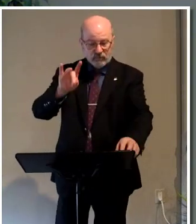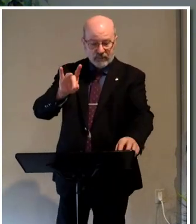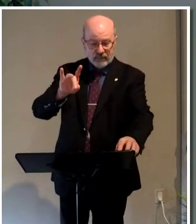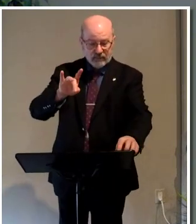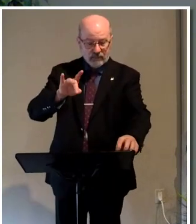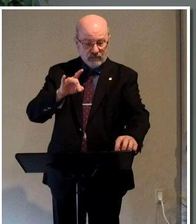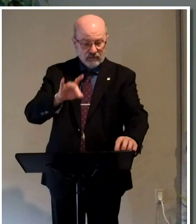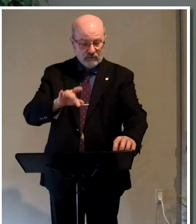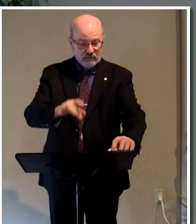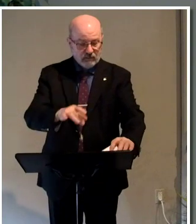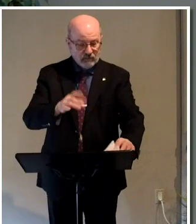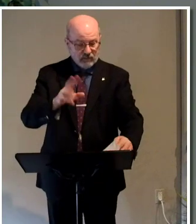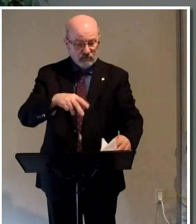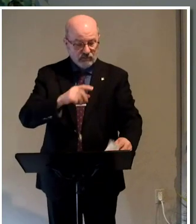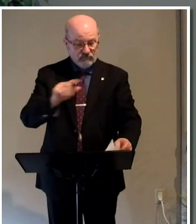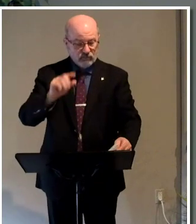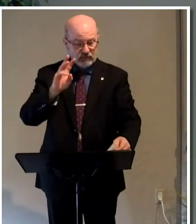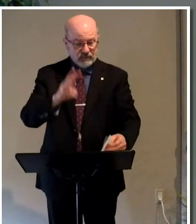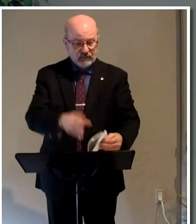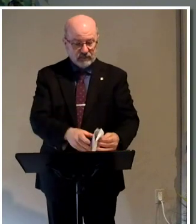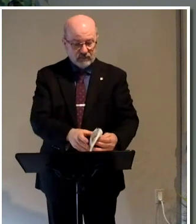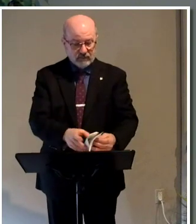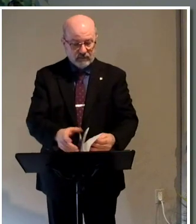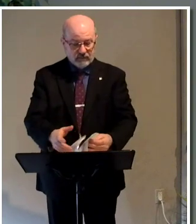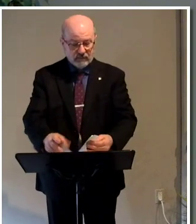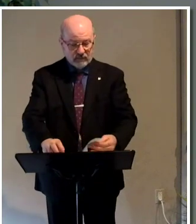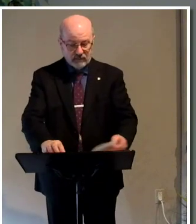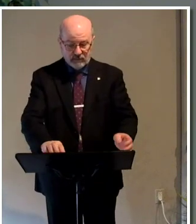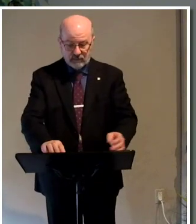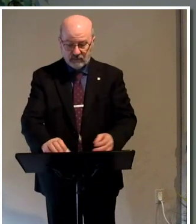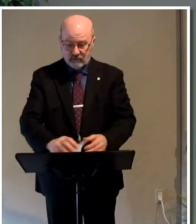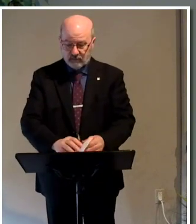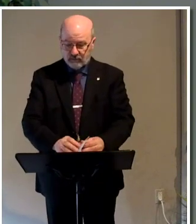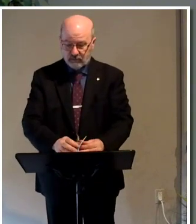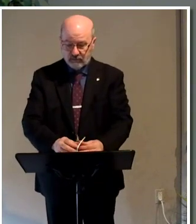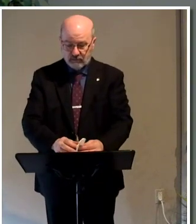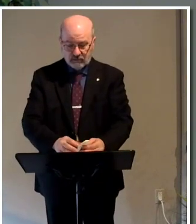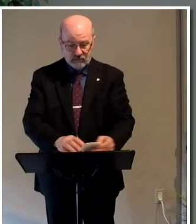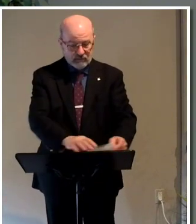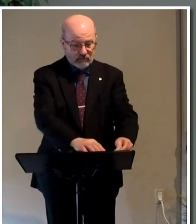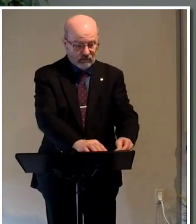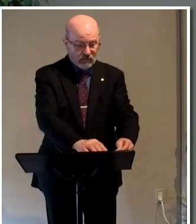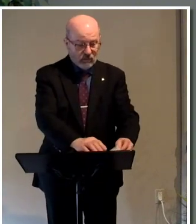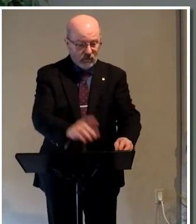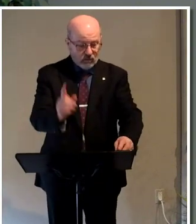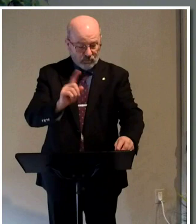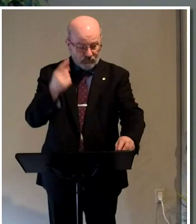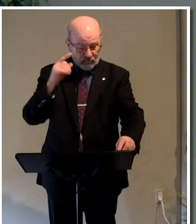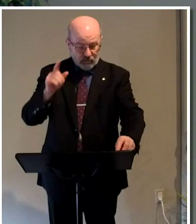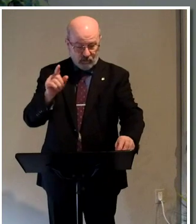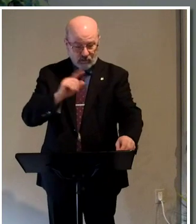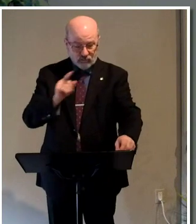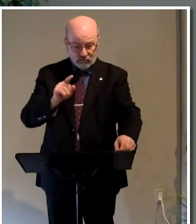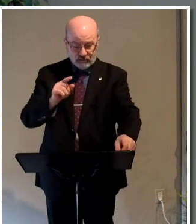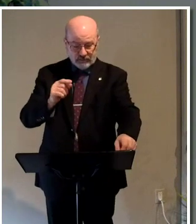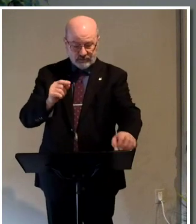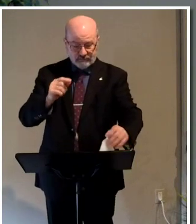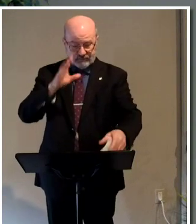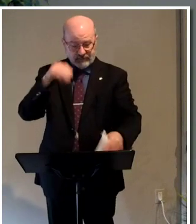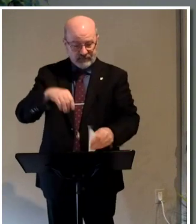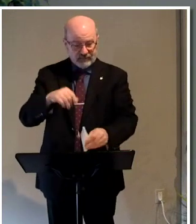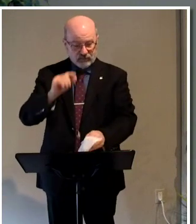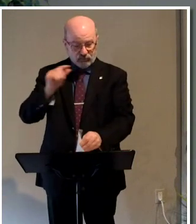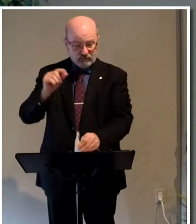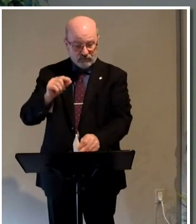While you're turning there, I'm going to read verse six of chapter two and first Peter and see if you can see the similarities. Wherefore, also, it is contained in the